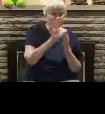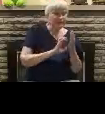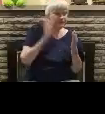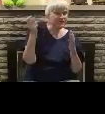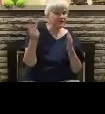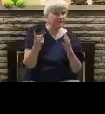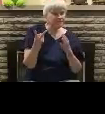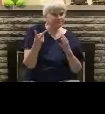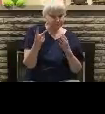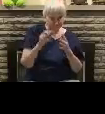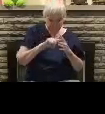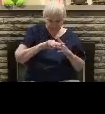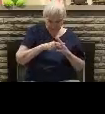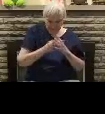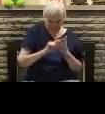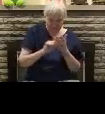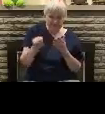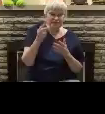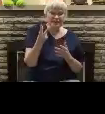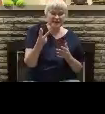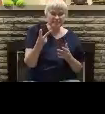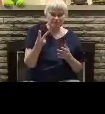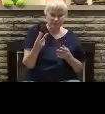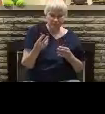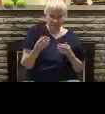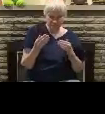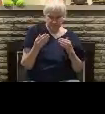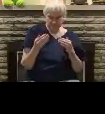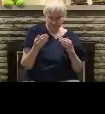2 Thessalonians 2, beginning of verse 3.